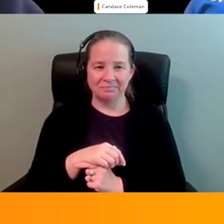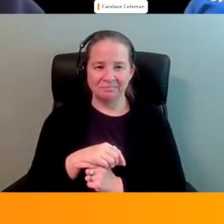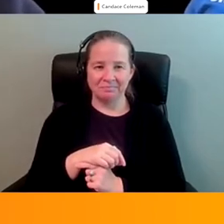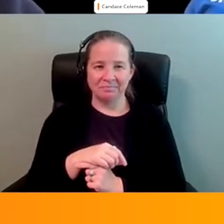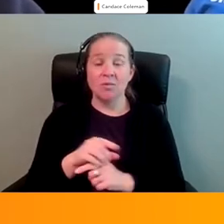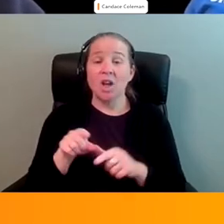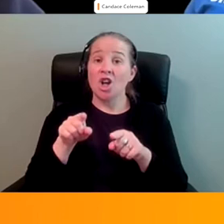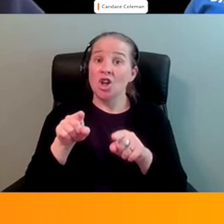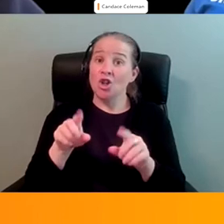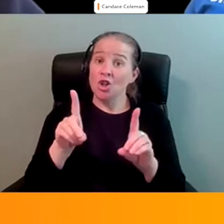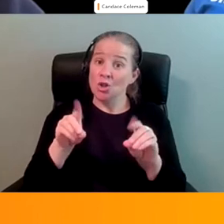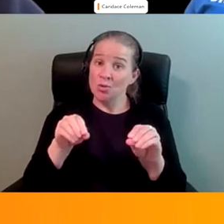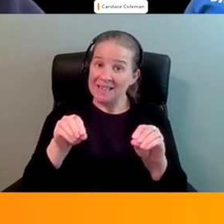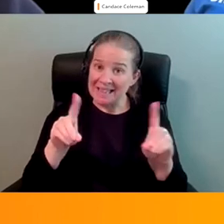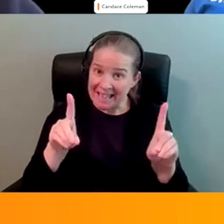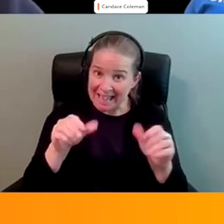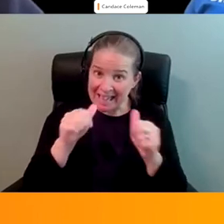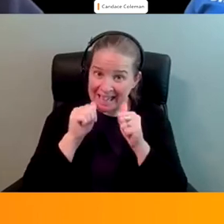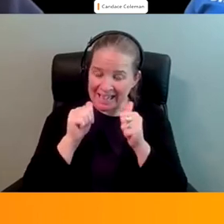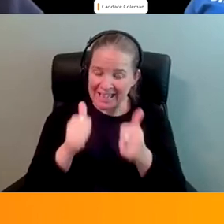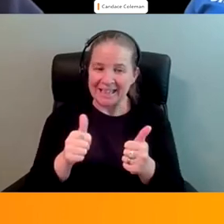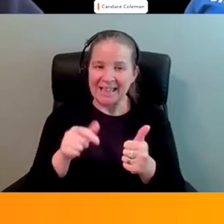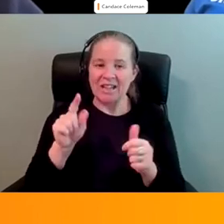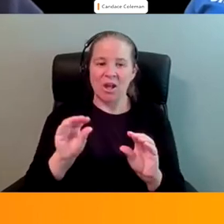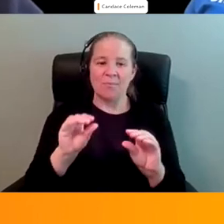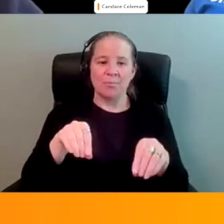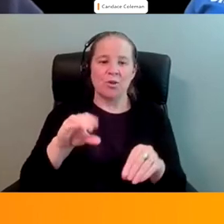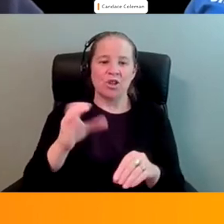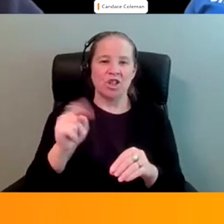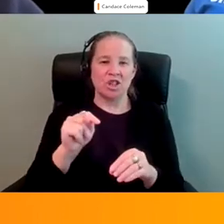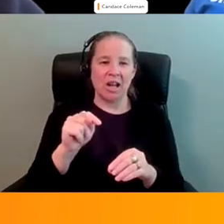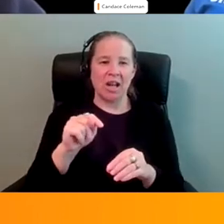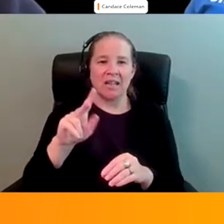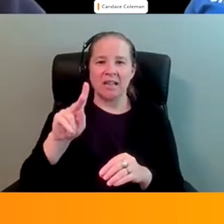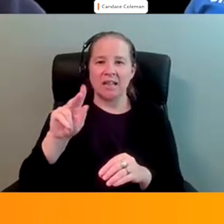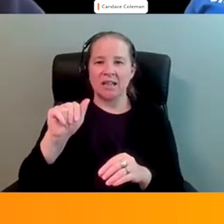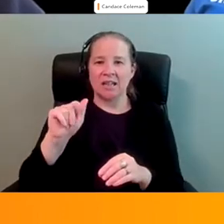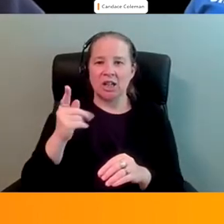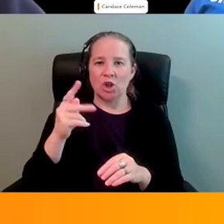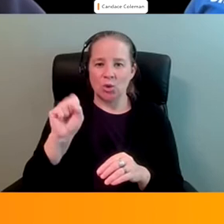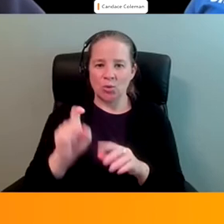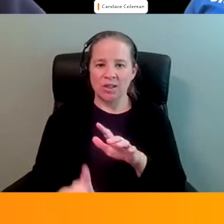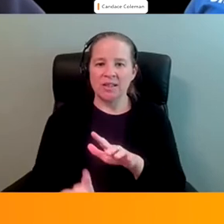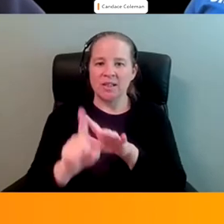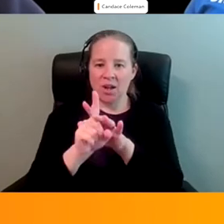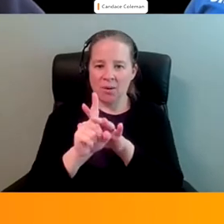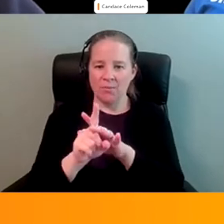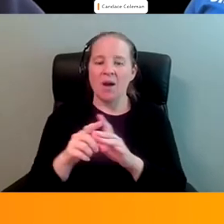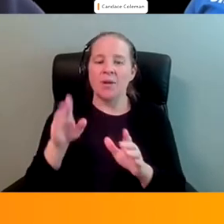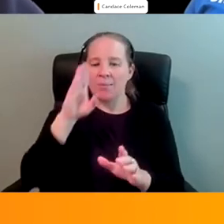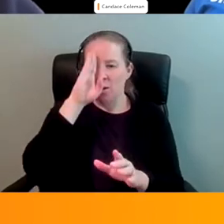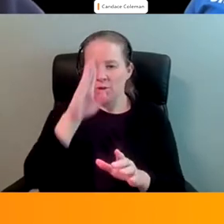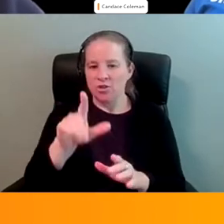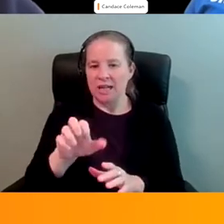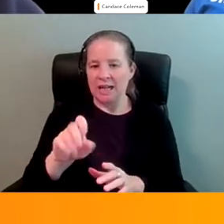You did answer it. And I'm just putting in the chat some information. CAHOOTS has come up, but I'm going to put it directly into the chat